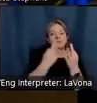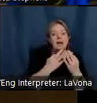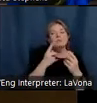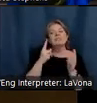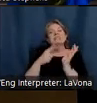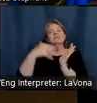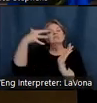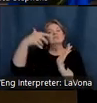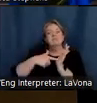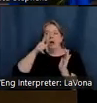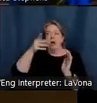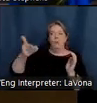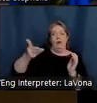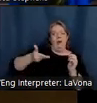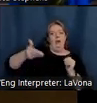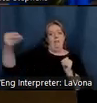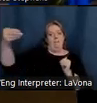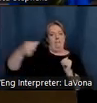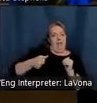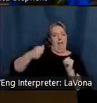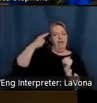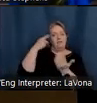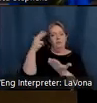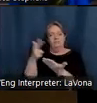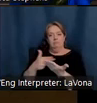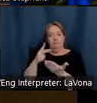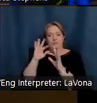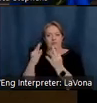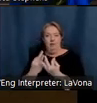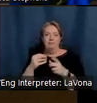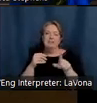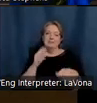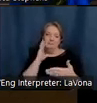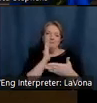one of those being of James Upton in 1871.